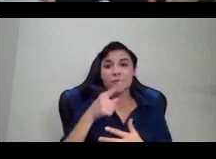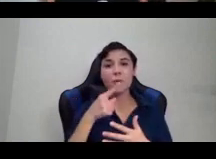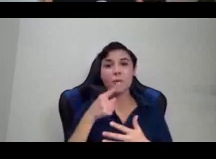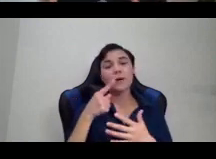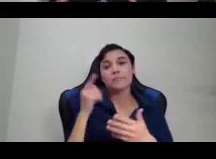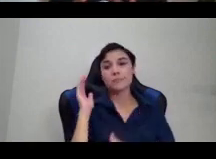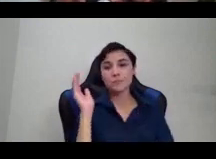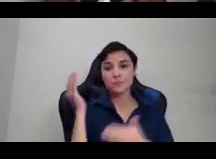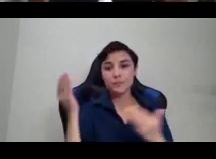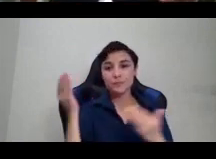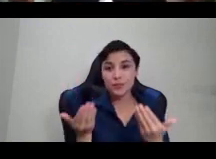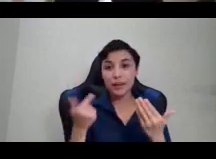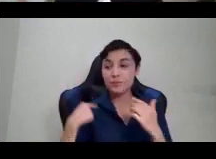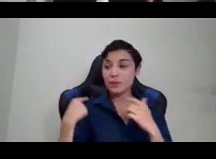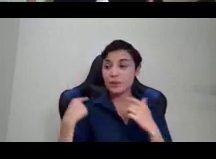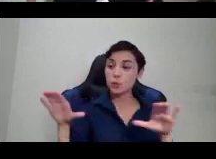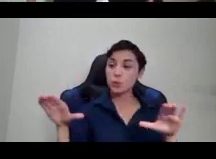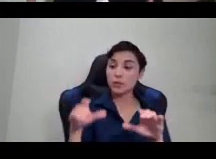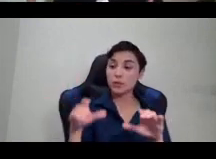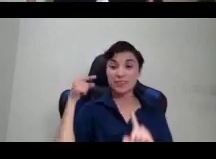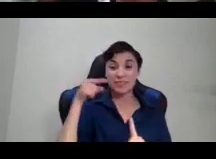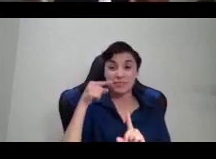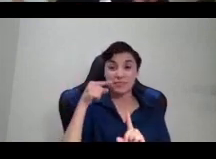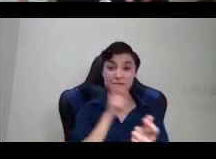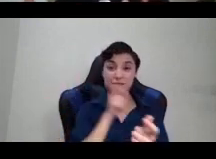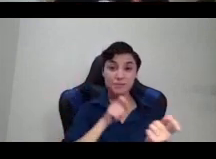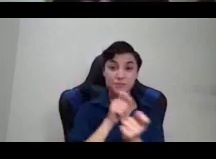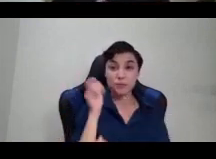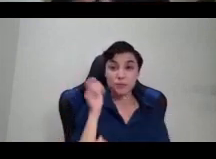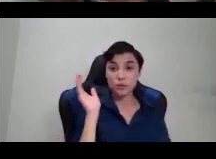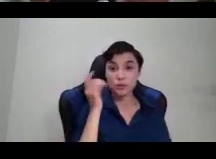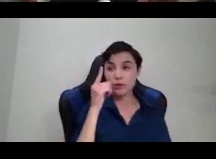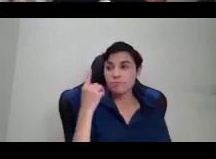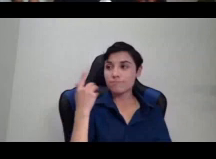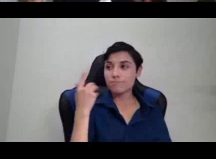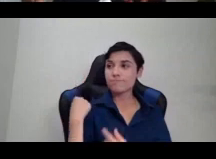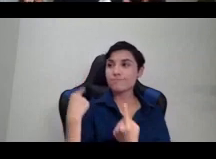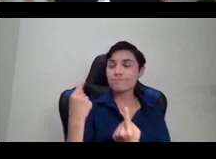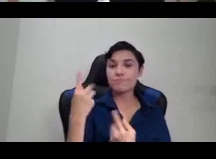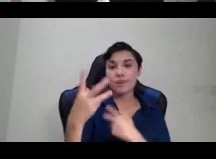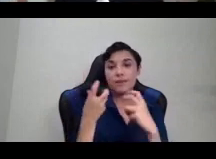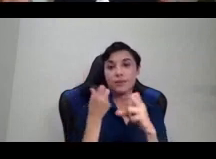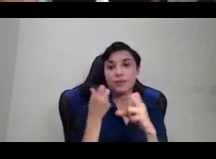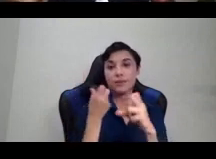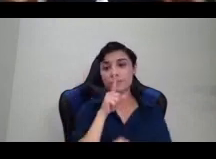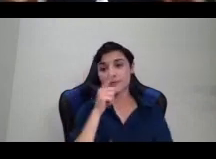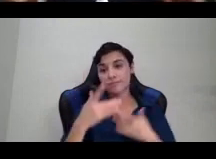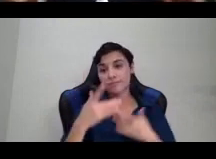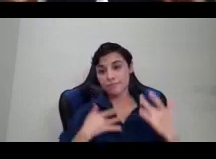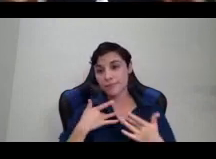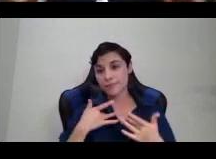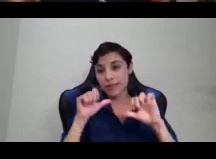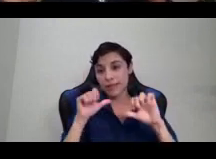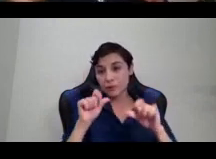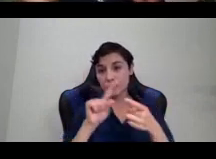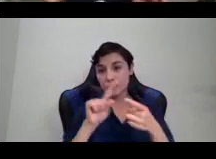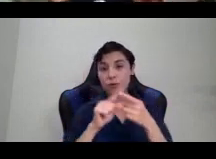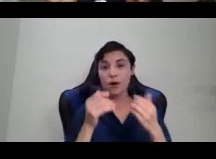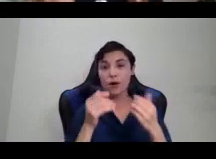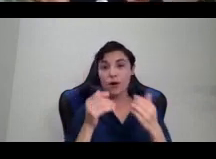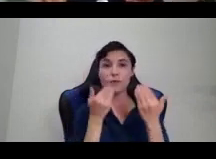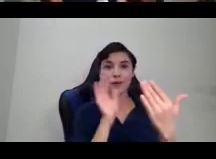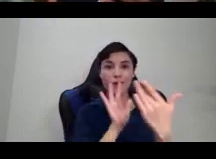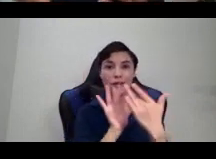specific workshop for about five years now, so I'm really excited as well to be able to offer it in this forum. It definitely is a little bit harder